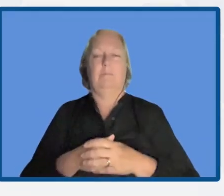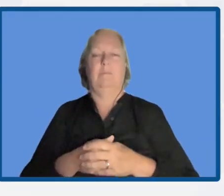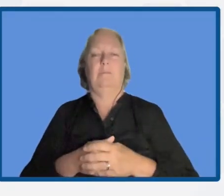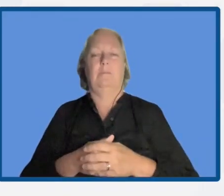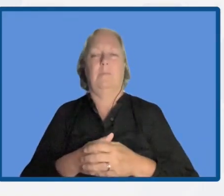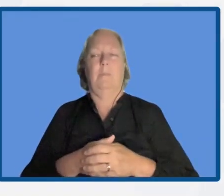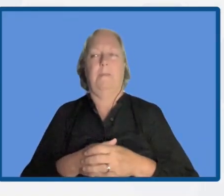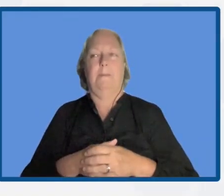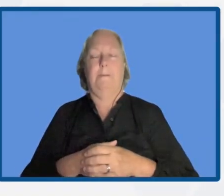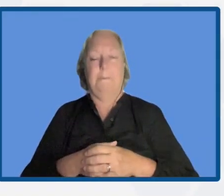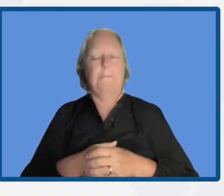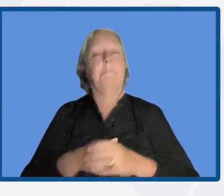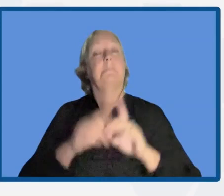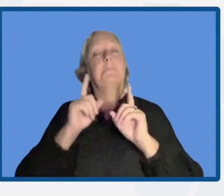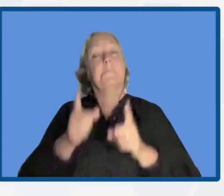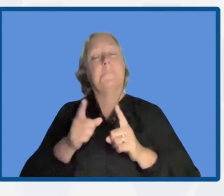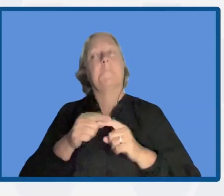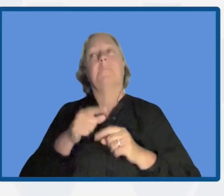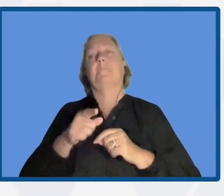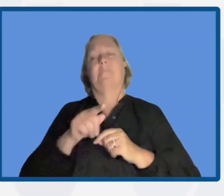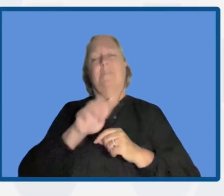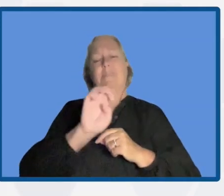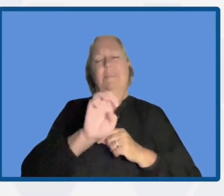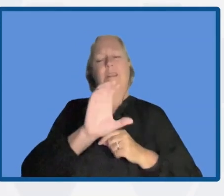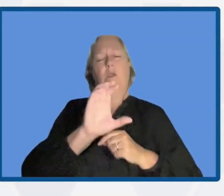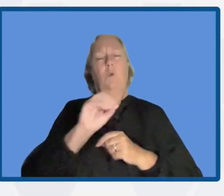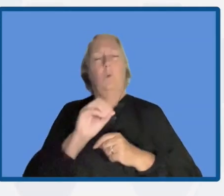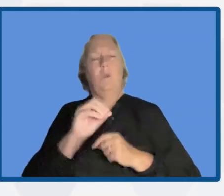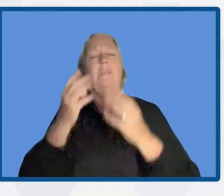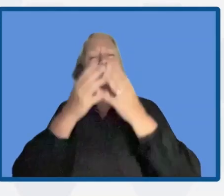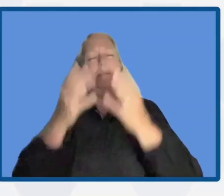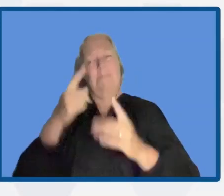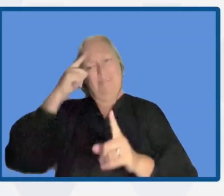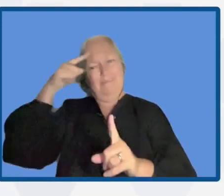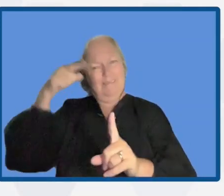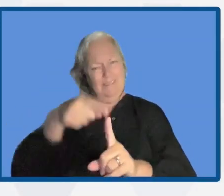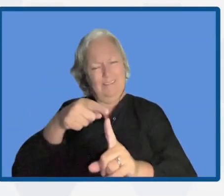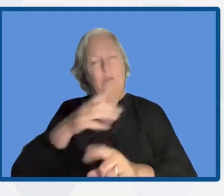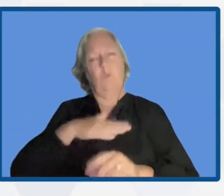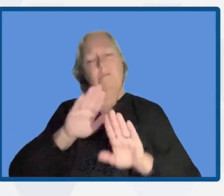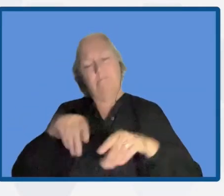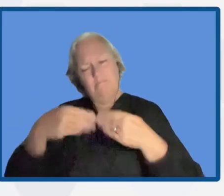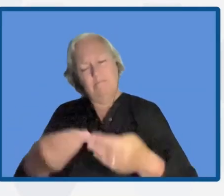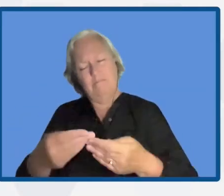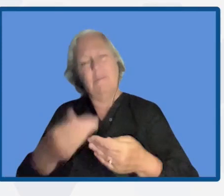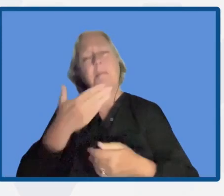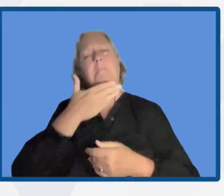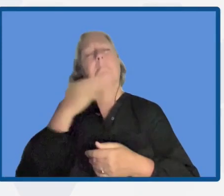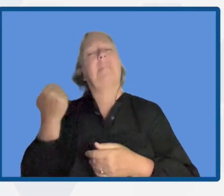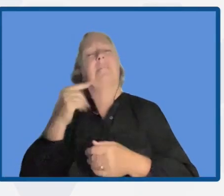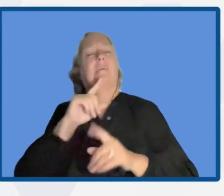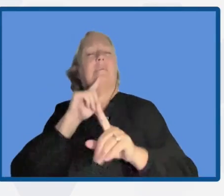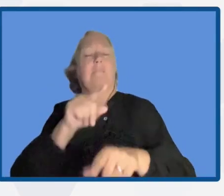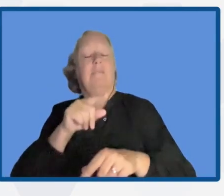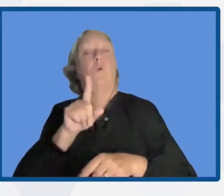Always with ecosystems at the center to be able to provide better responses. Another important aspect is to engage